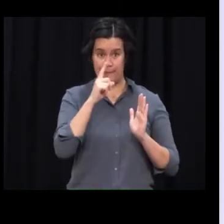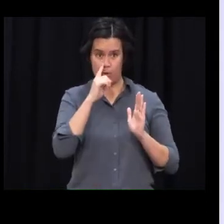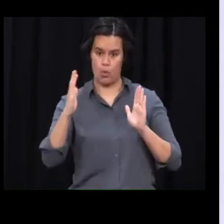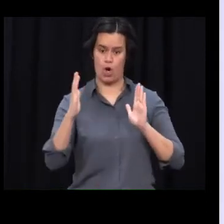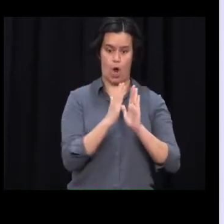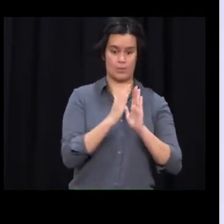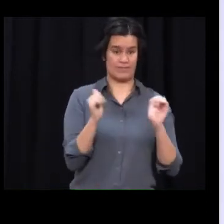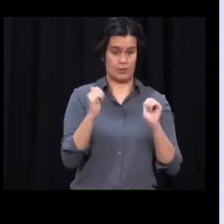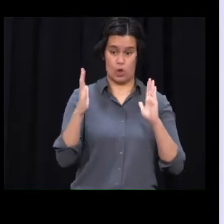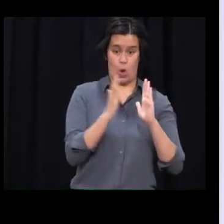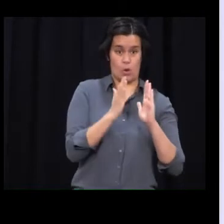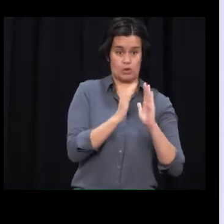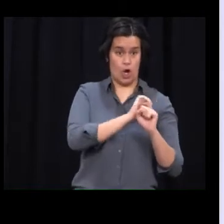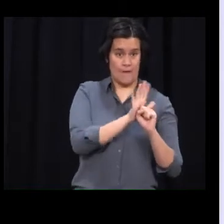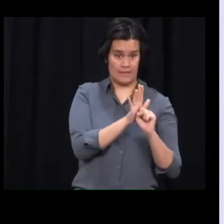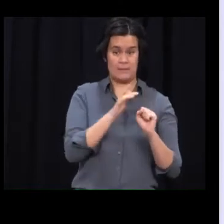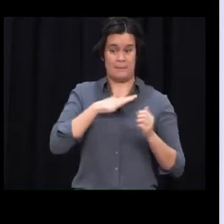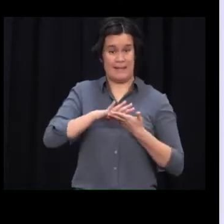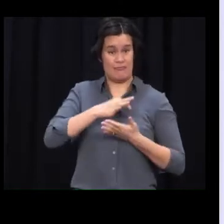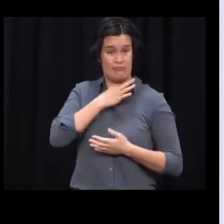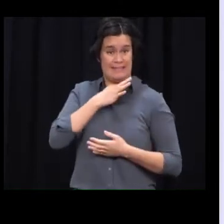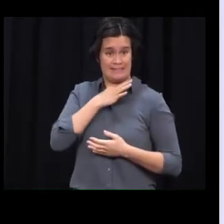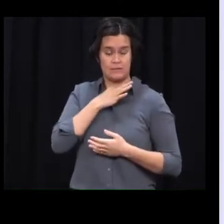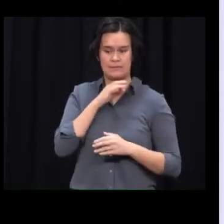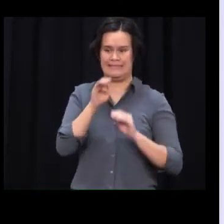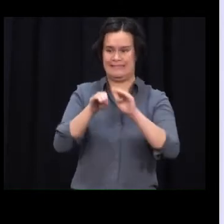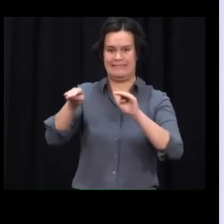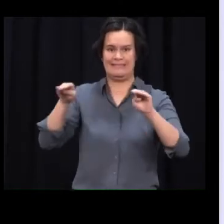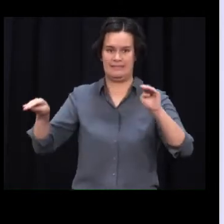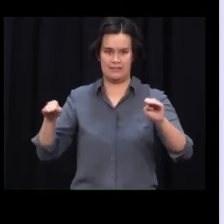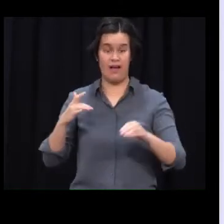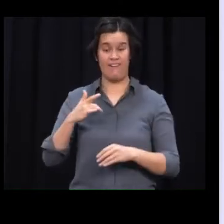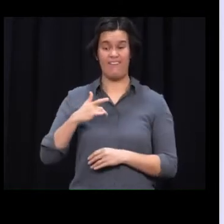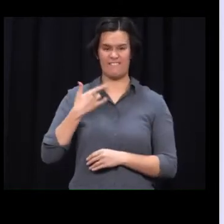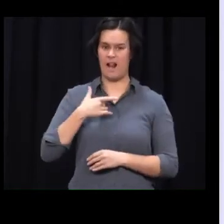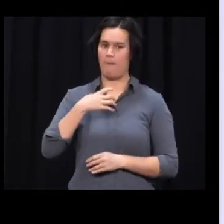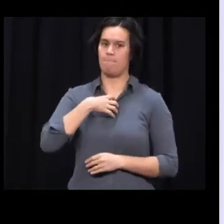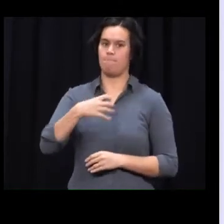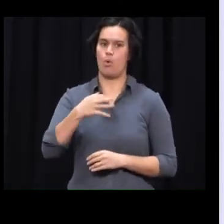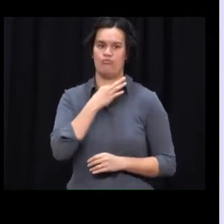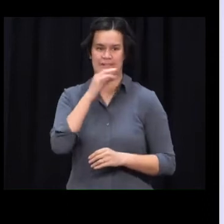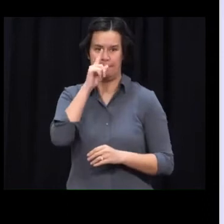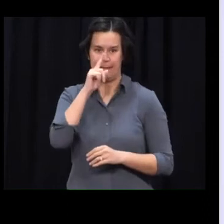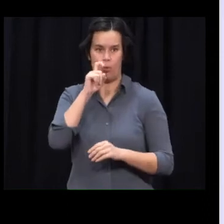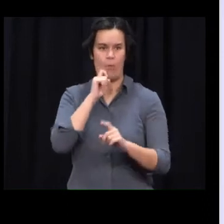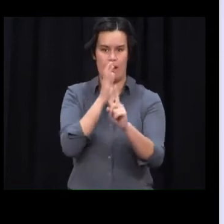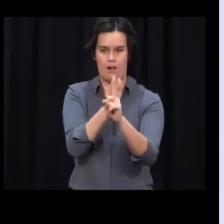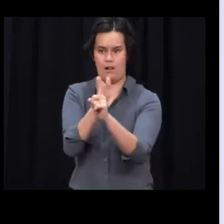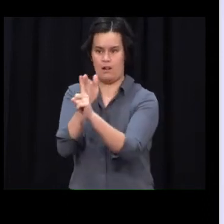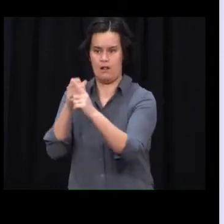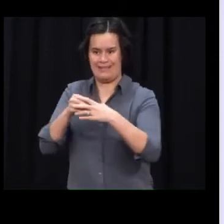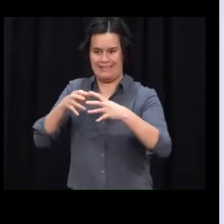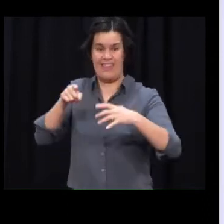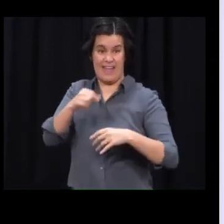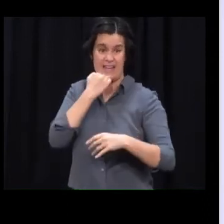identified, and we expect that will continue to increase through the day as further records are fully processed. Virtually all of